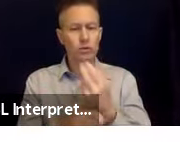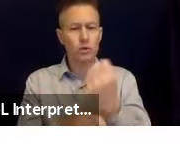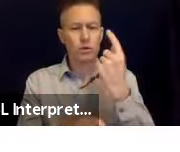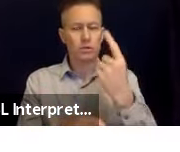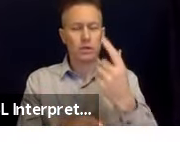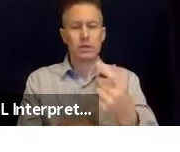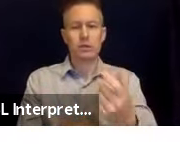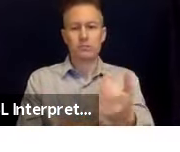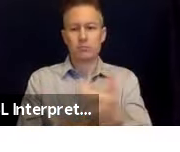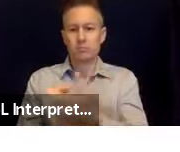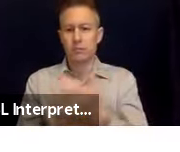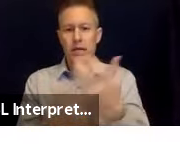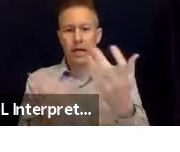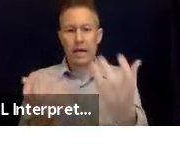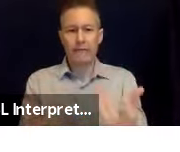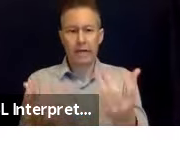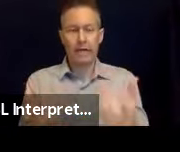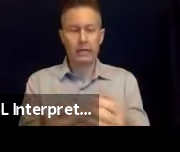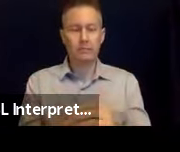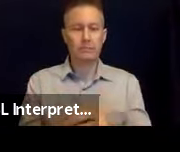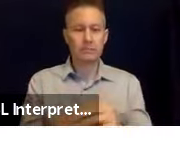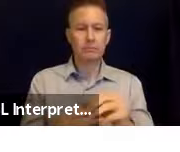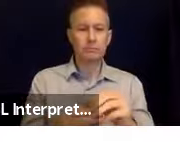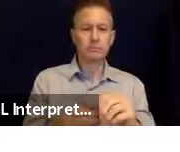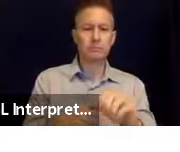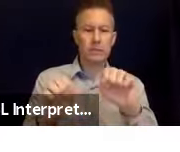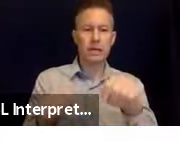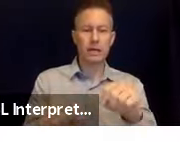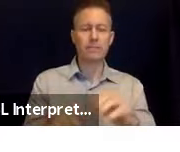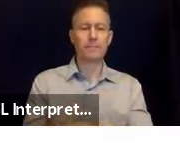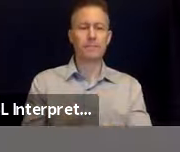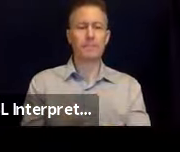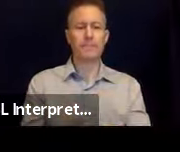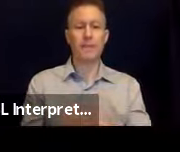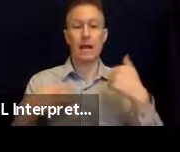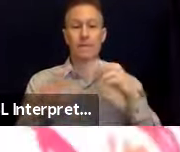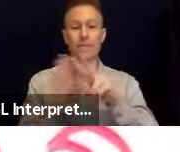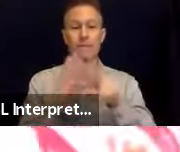still have time to play that video of how to use a fire extinguisher? Here we go.